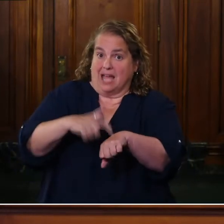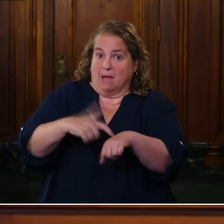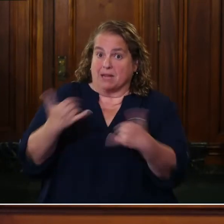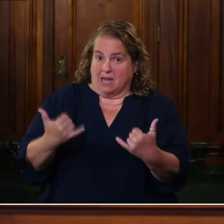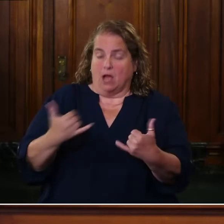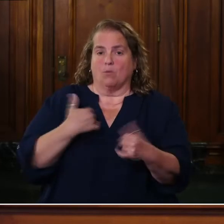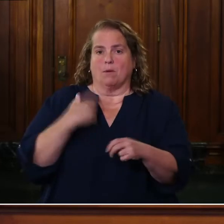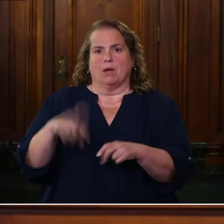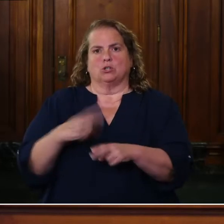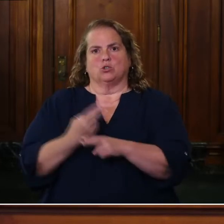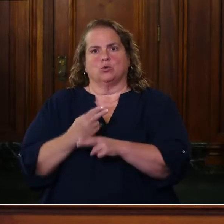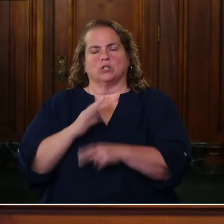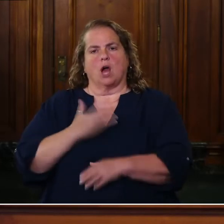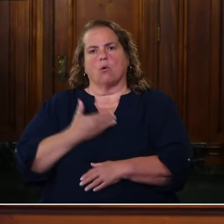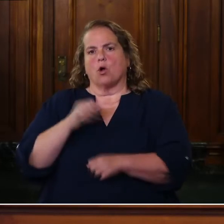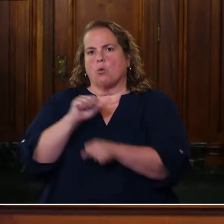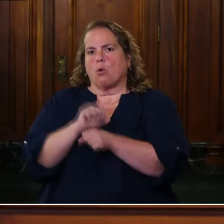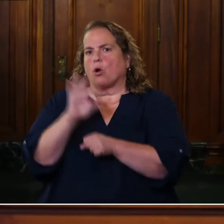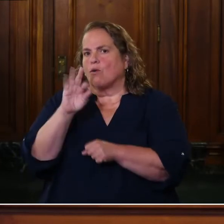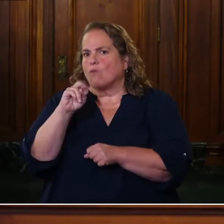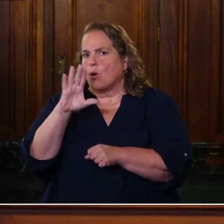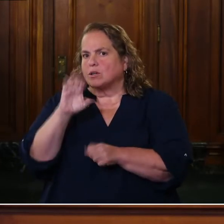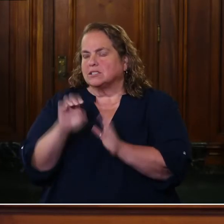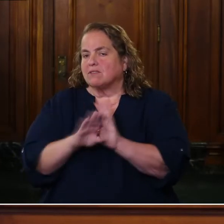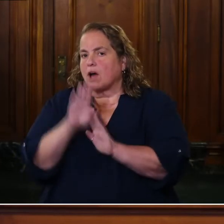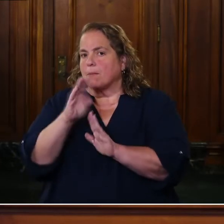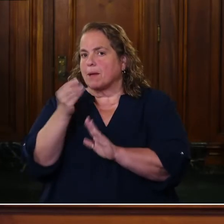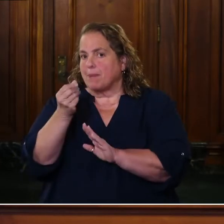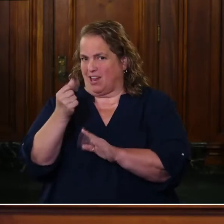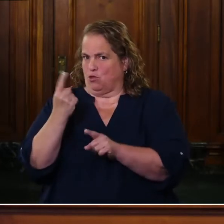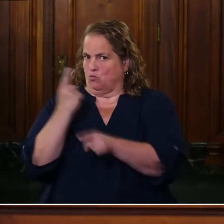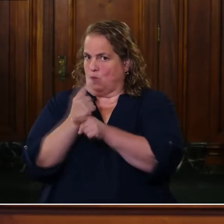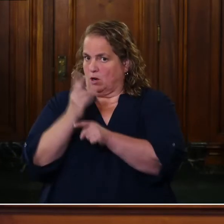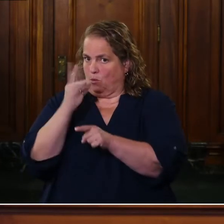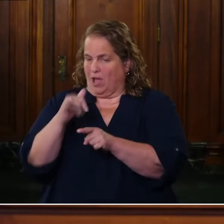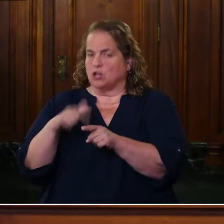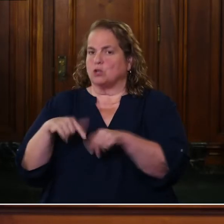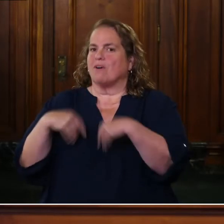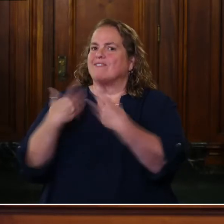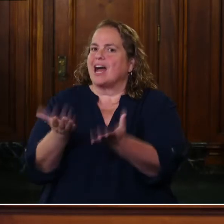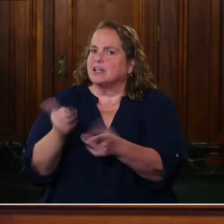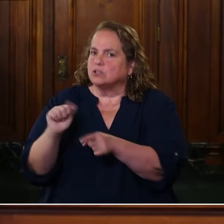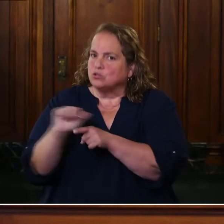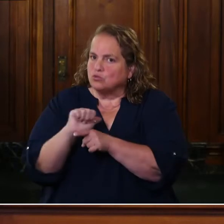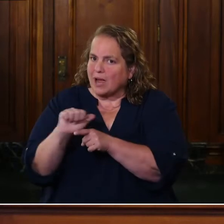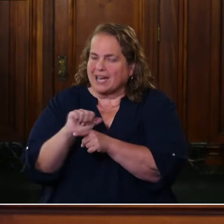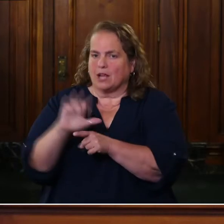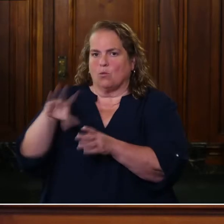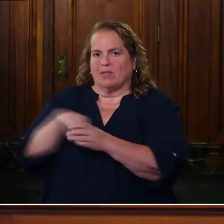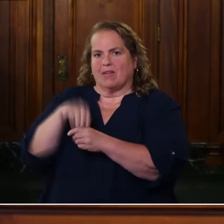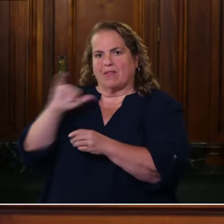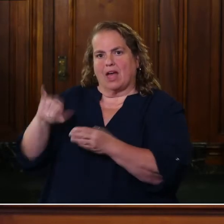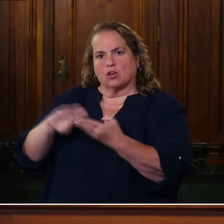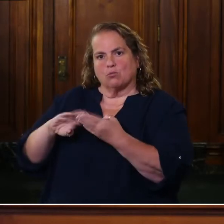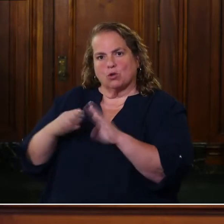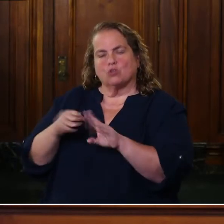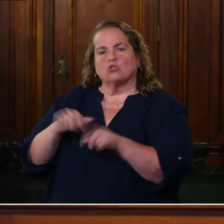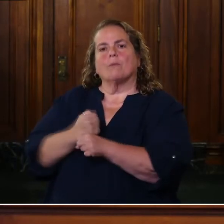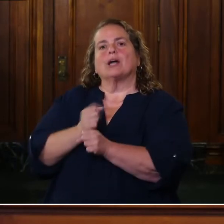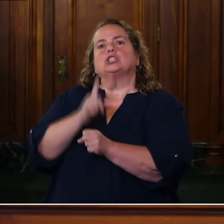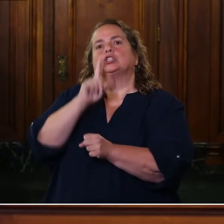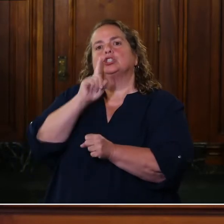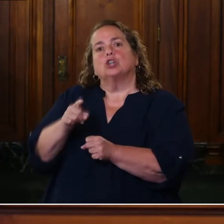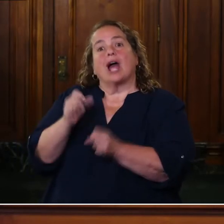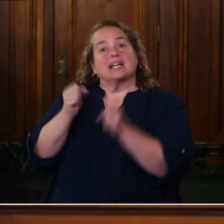use our workforce development dollars the right way to provide that type of training in that community to try to make sure